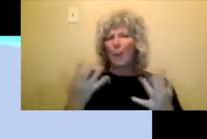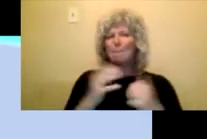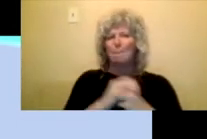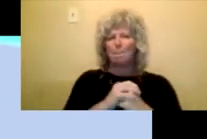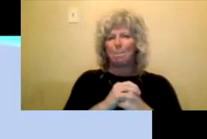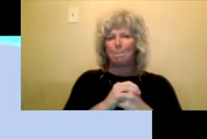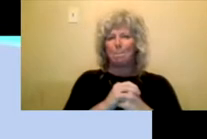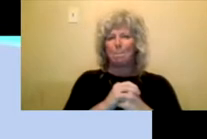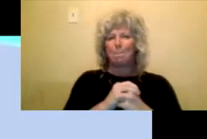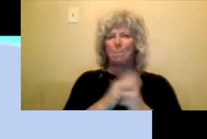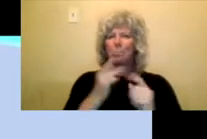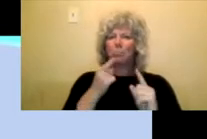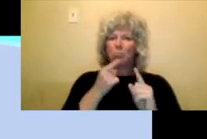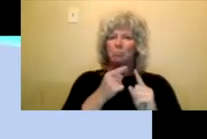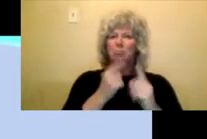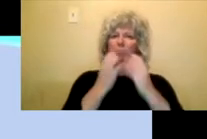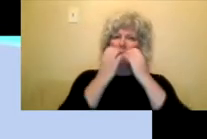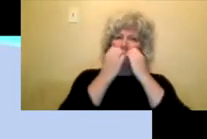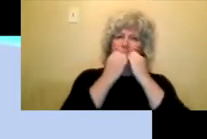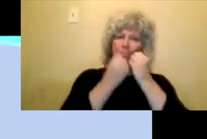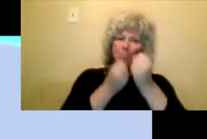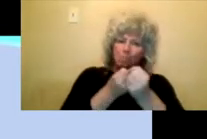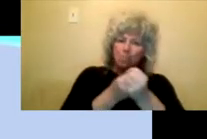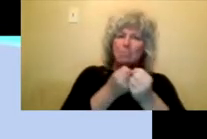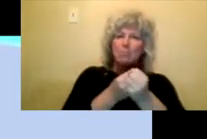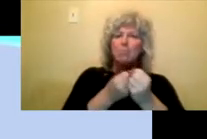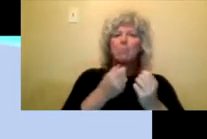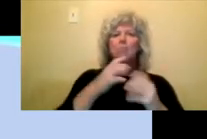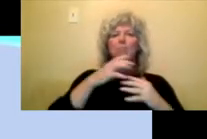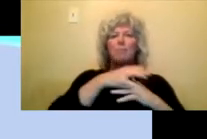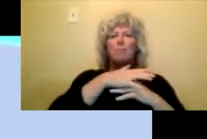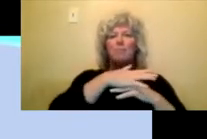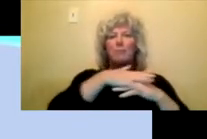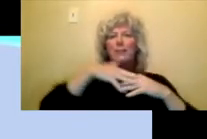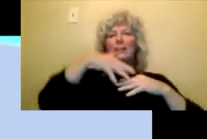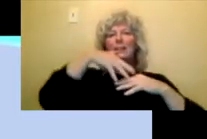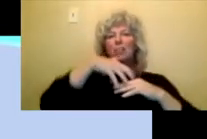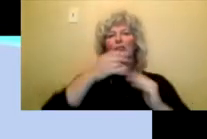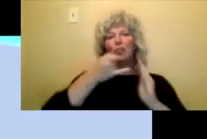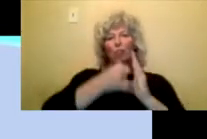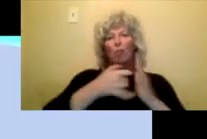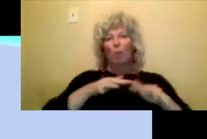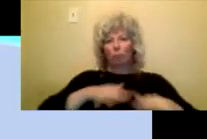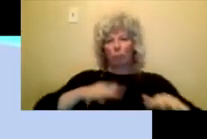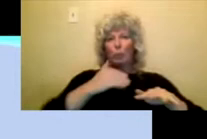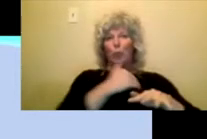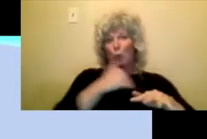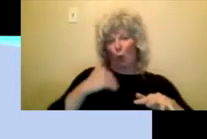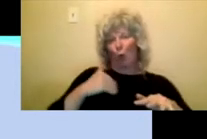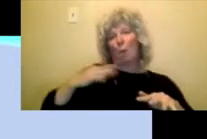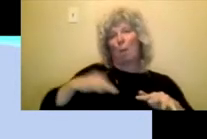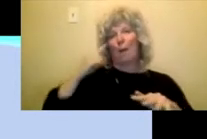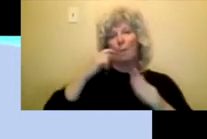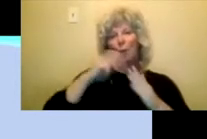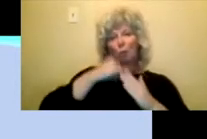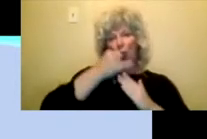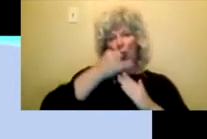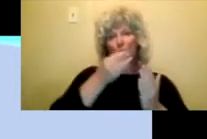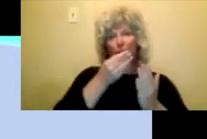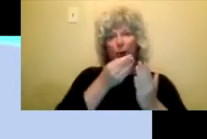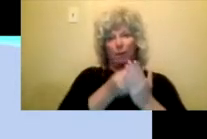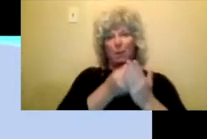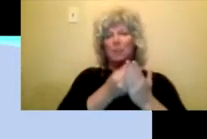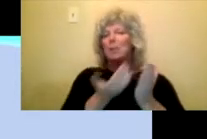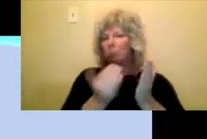the practice of Indigenous arts and artists in Toronto. You can apply for project funding up to $15,000